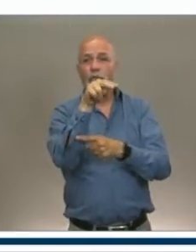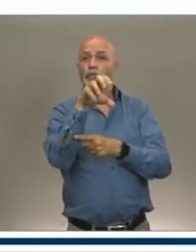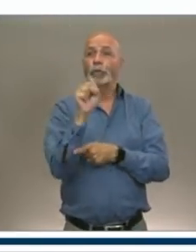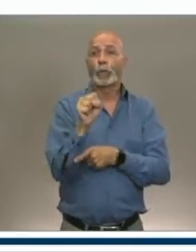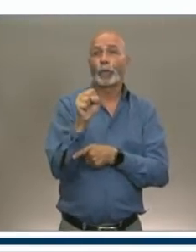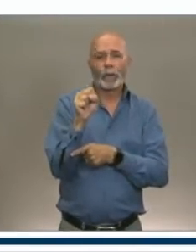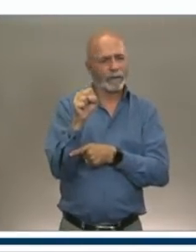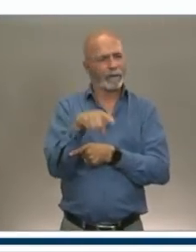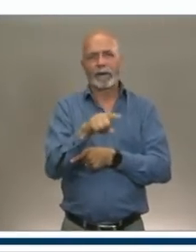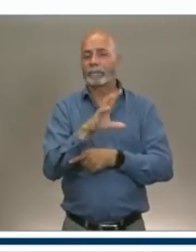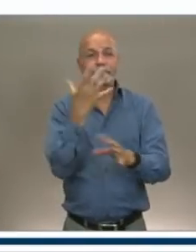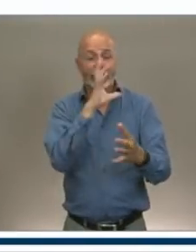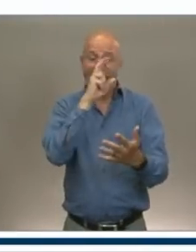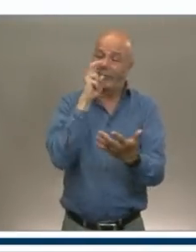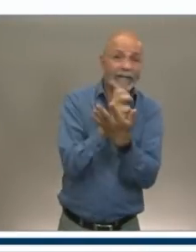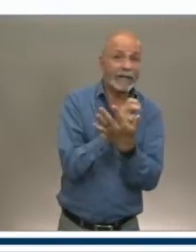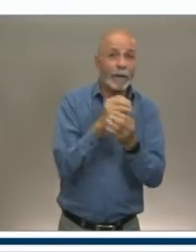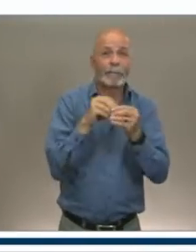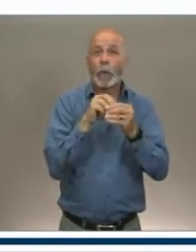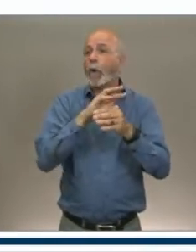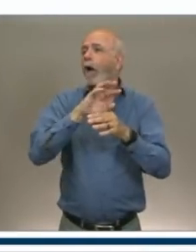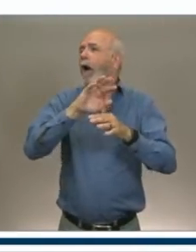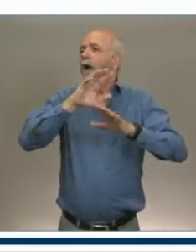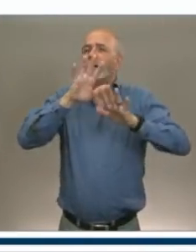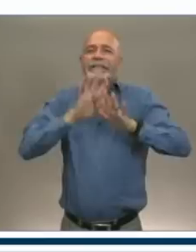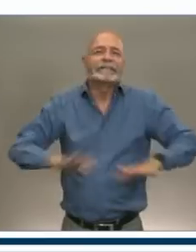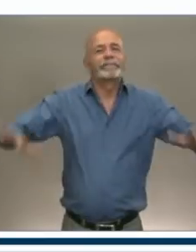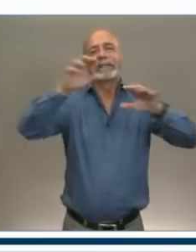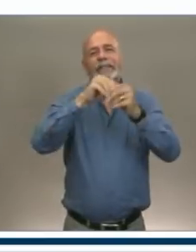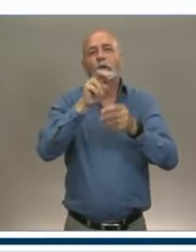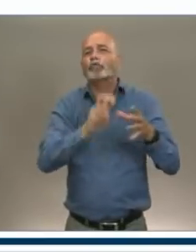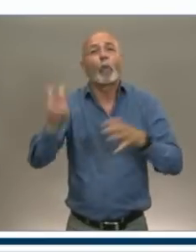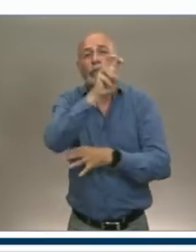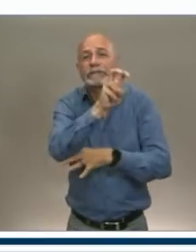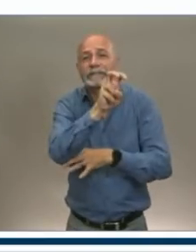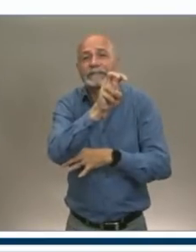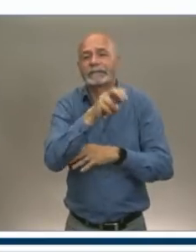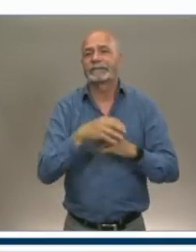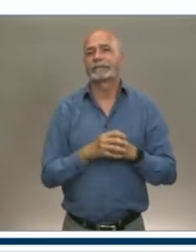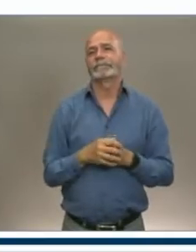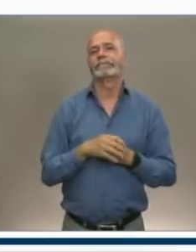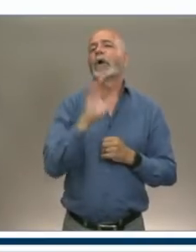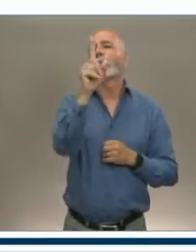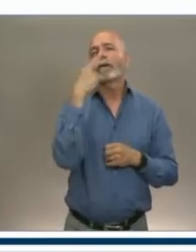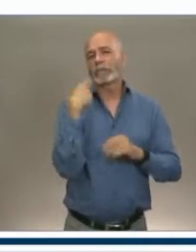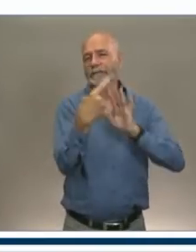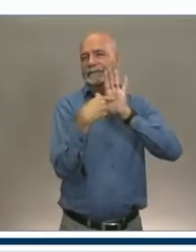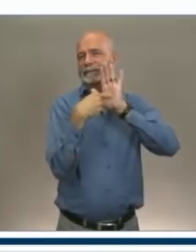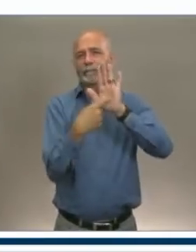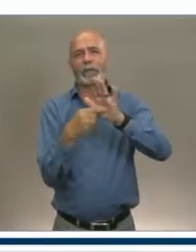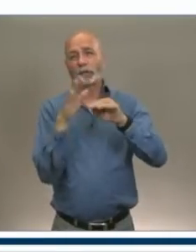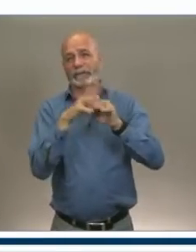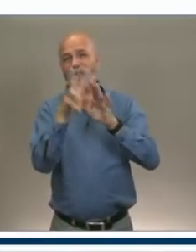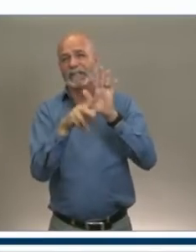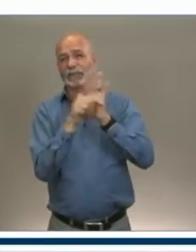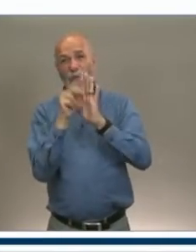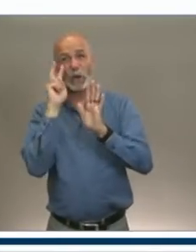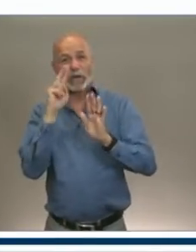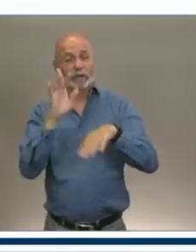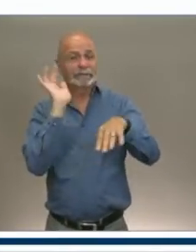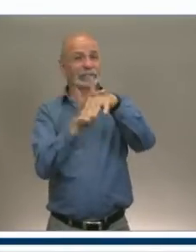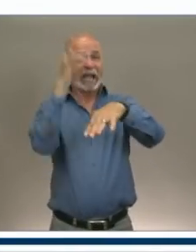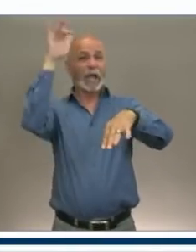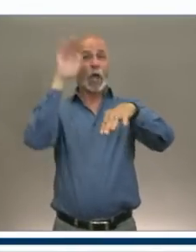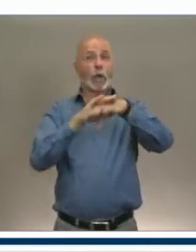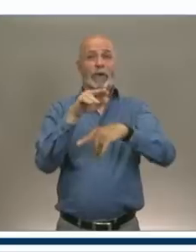tourism destination. To close, I want to leave you with one of the videos from the Shine On campaign and following that I'll be happy to